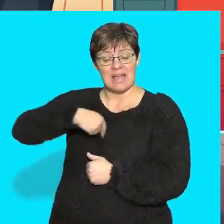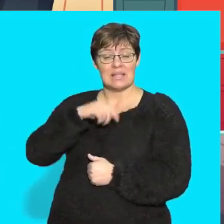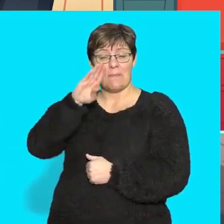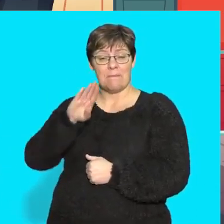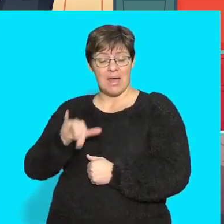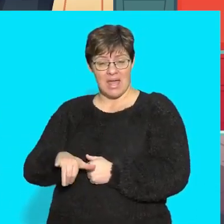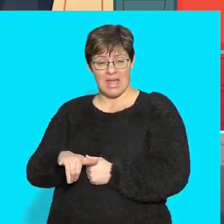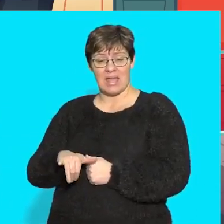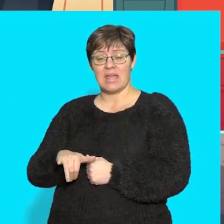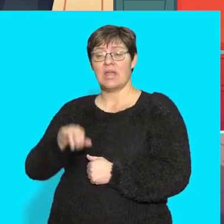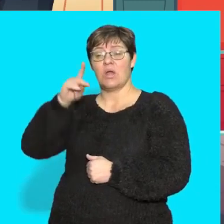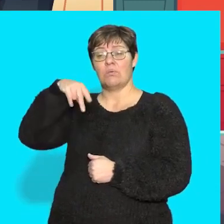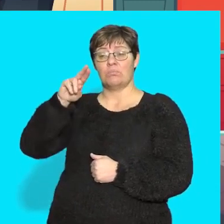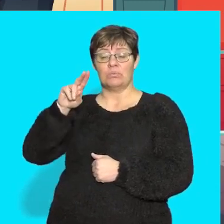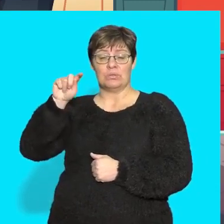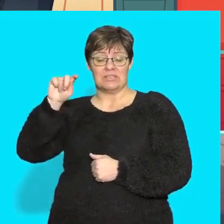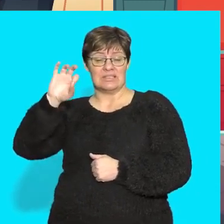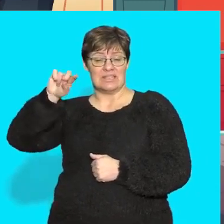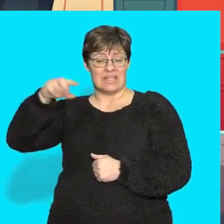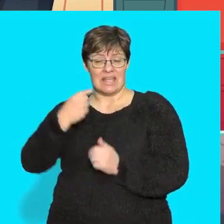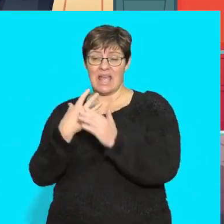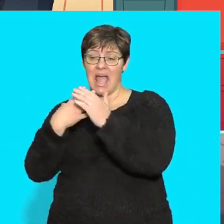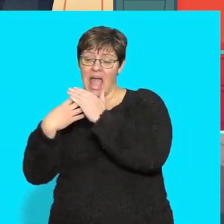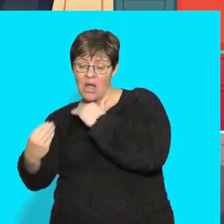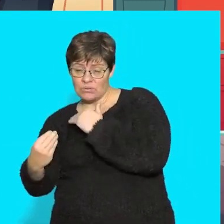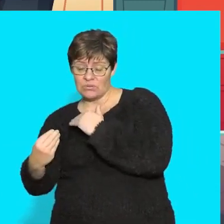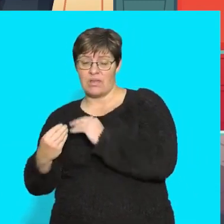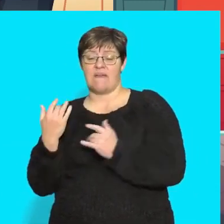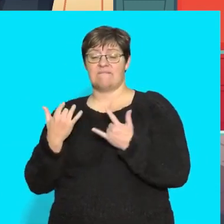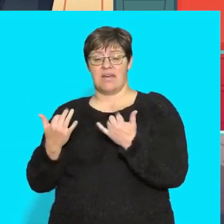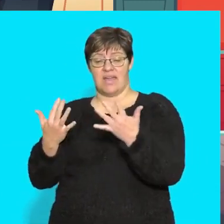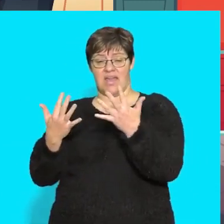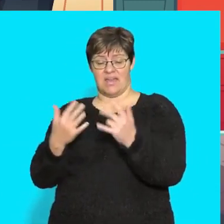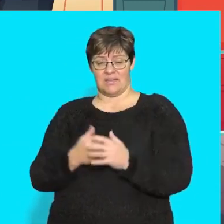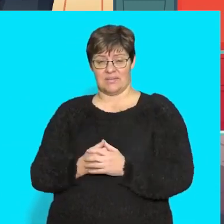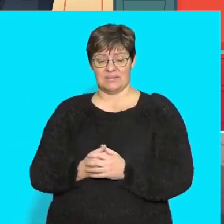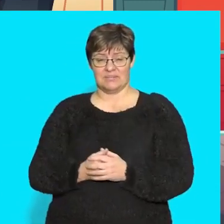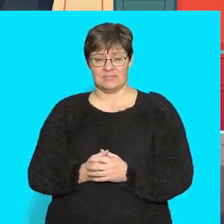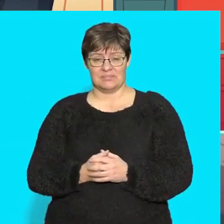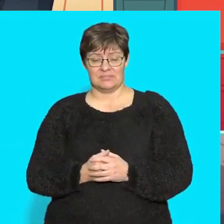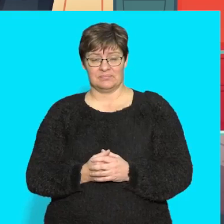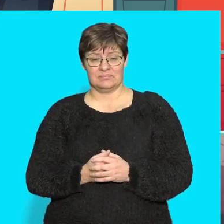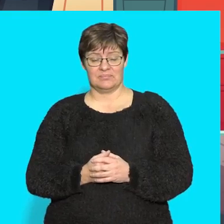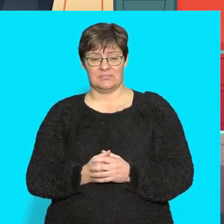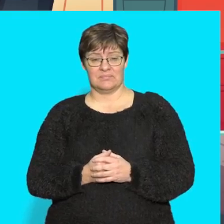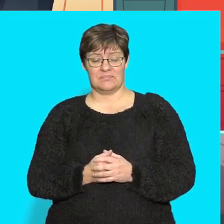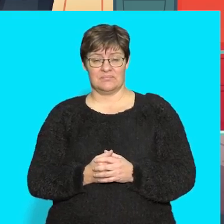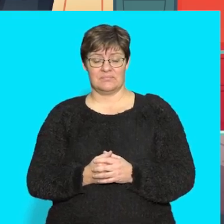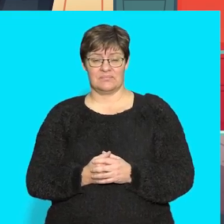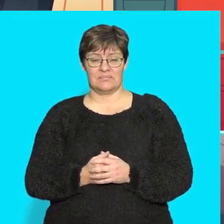how